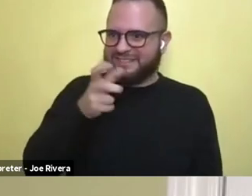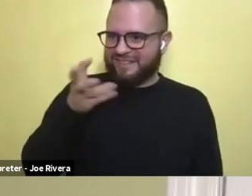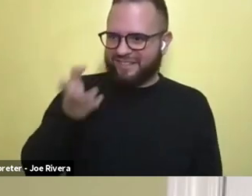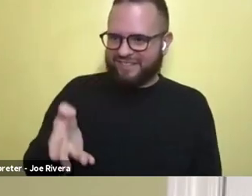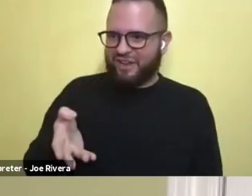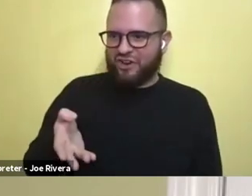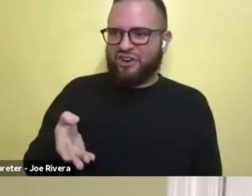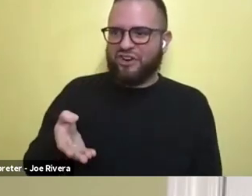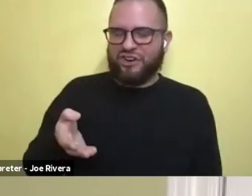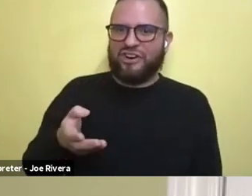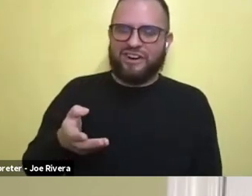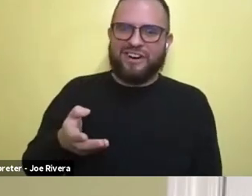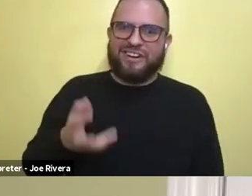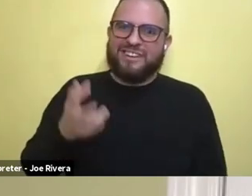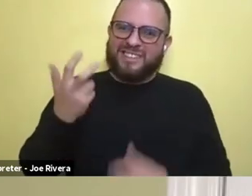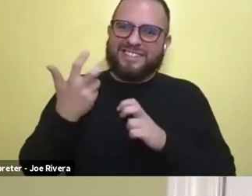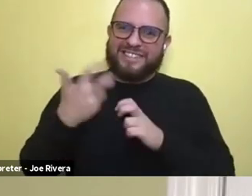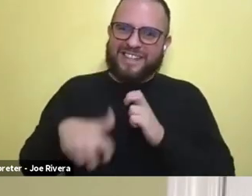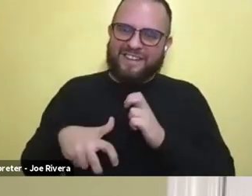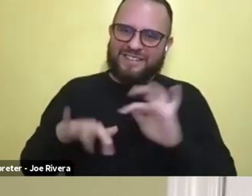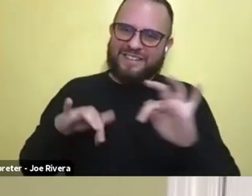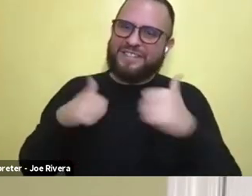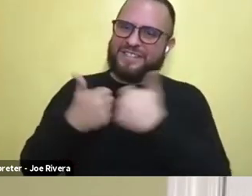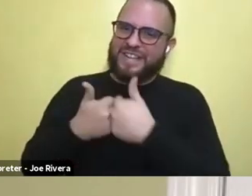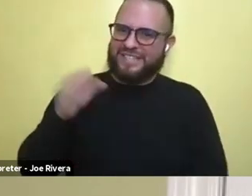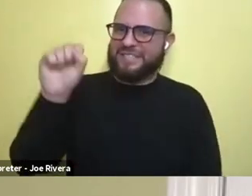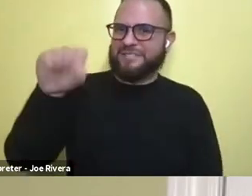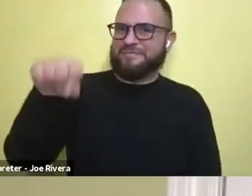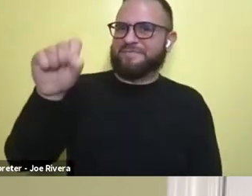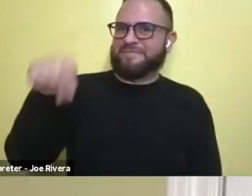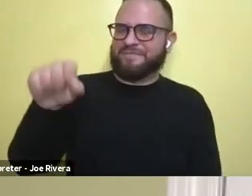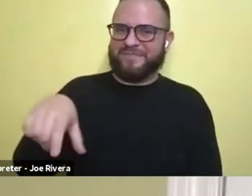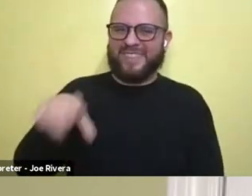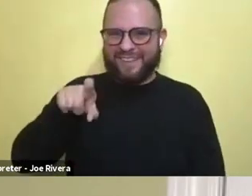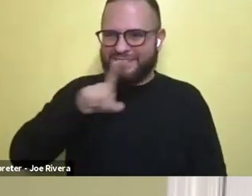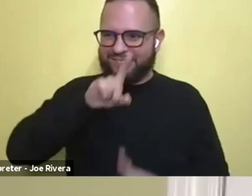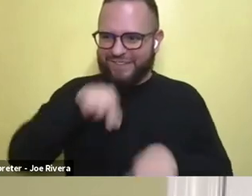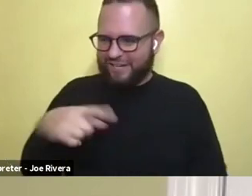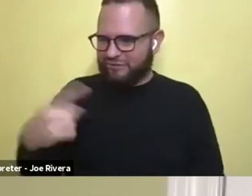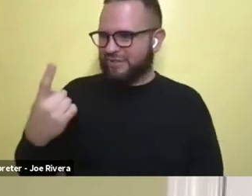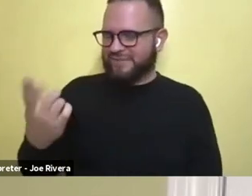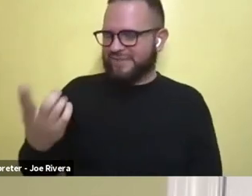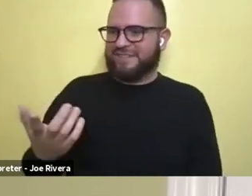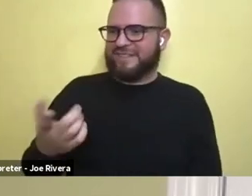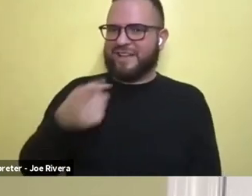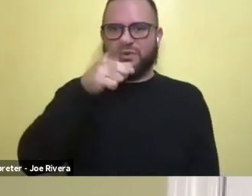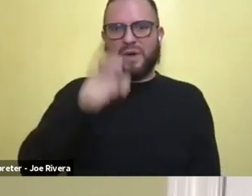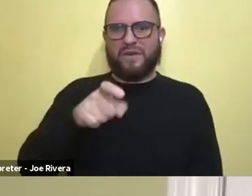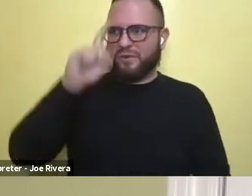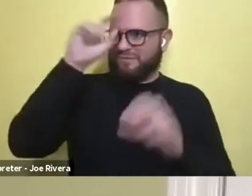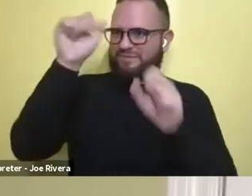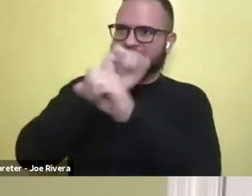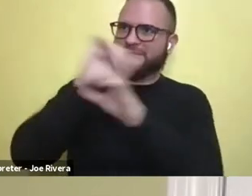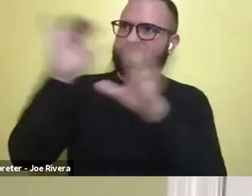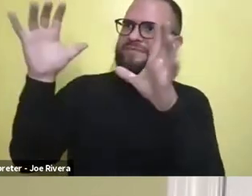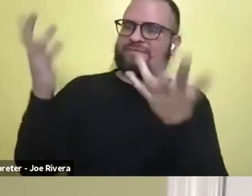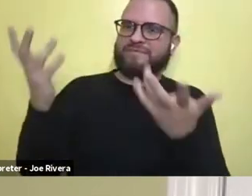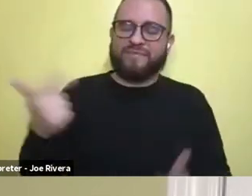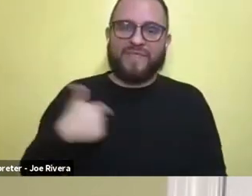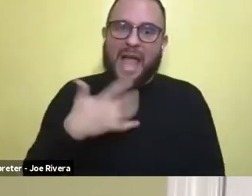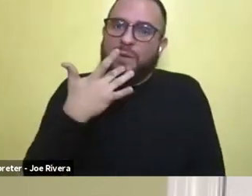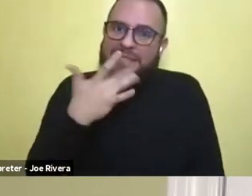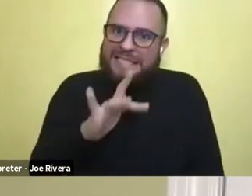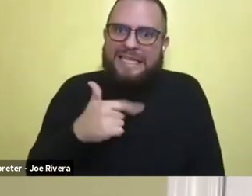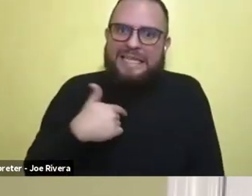is, is definitely a challenge. I mean, you kind of have to react to something that's up to your imagination. Um, I was lucky to